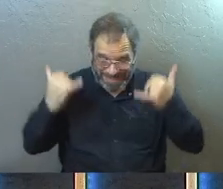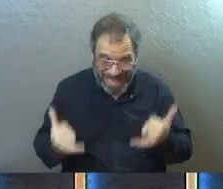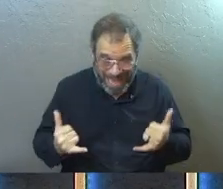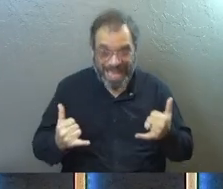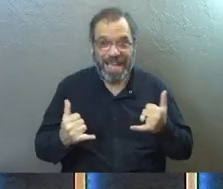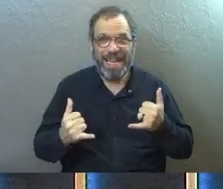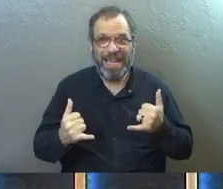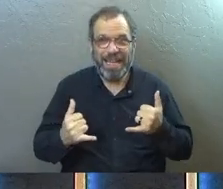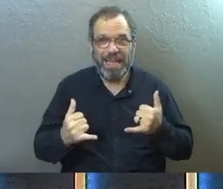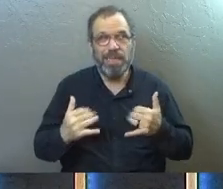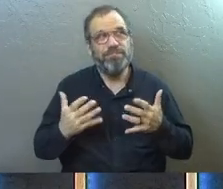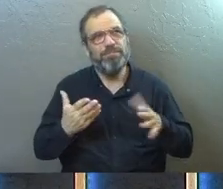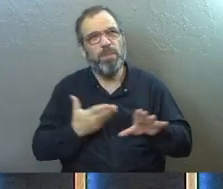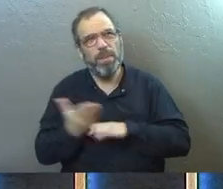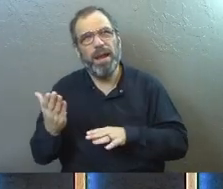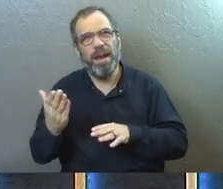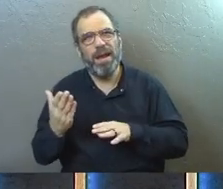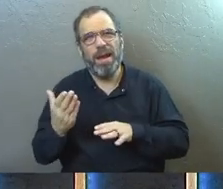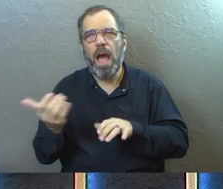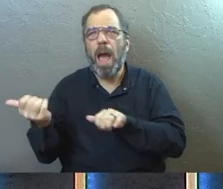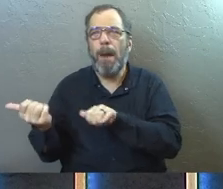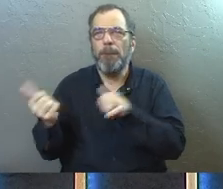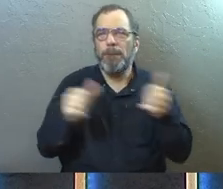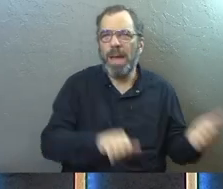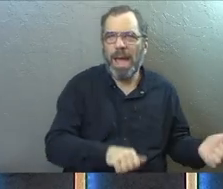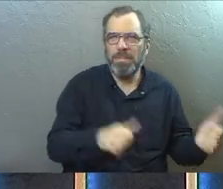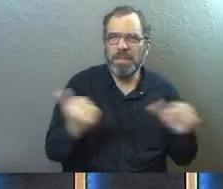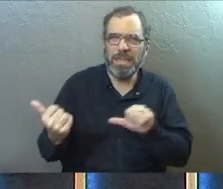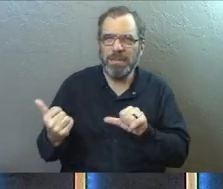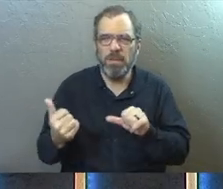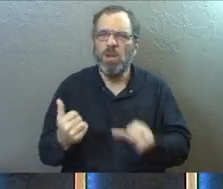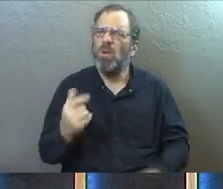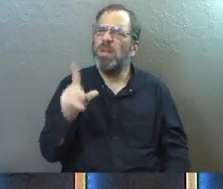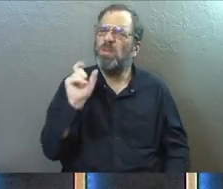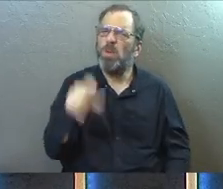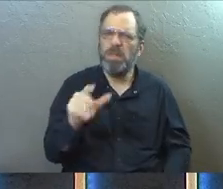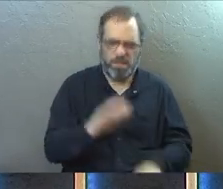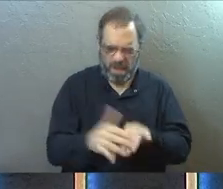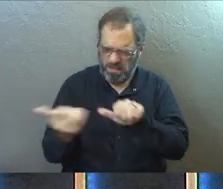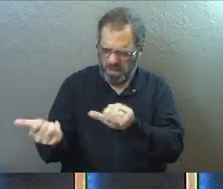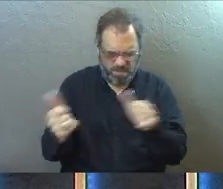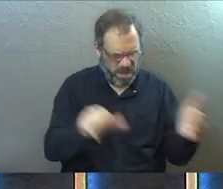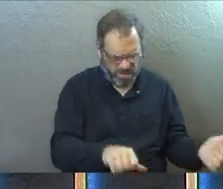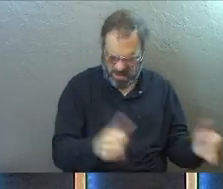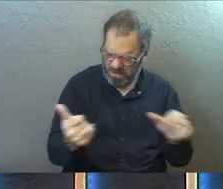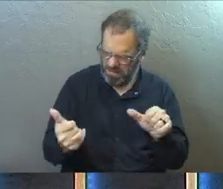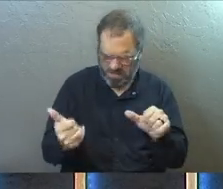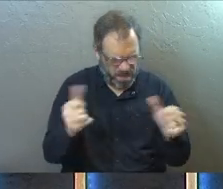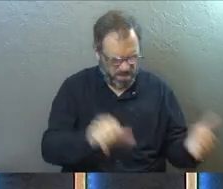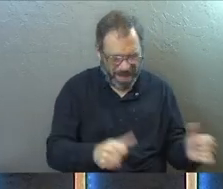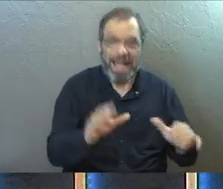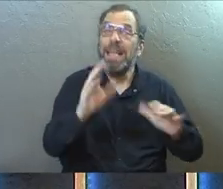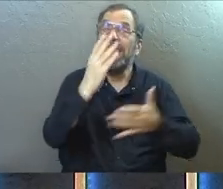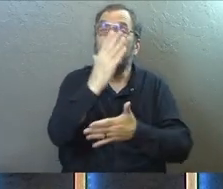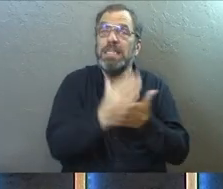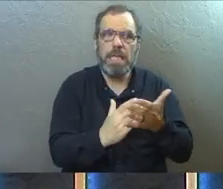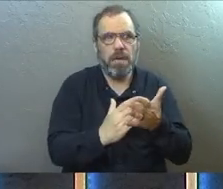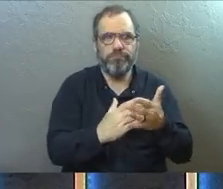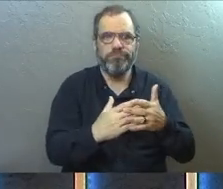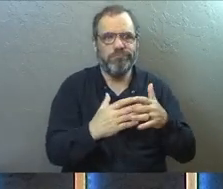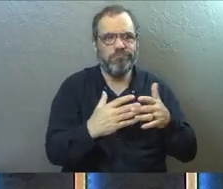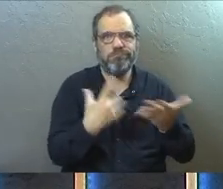is primarily, it's about baptism. So, if you've had questions before about baptism, even some of the